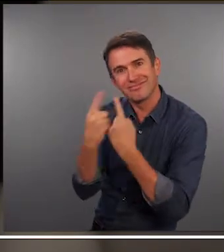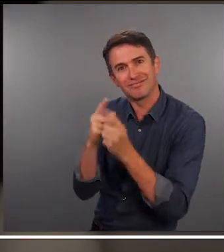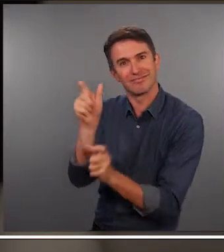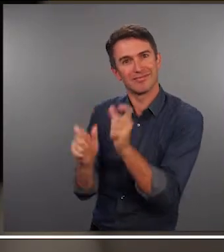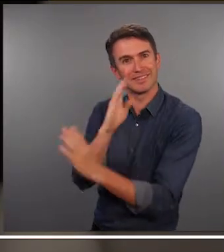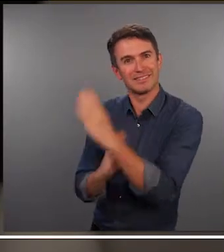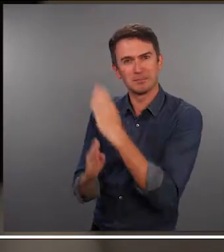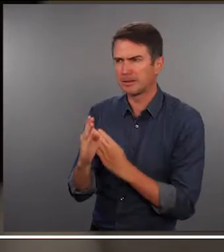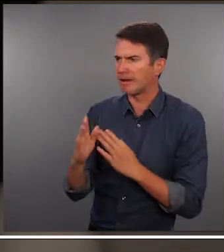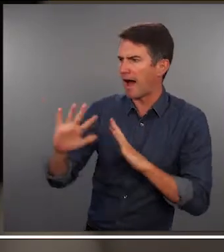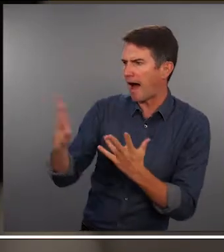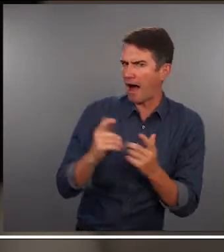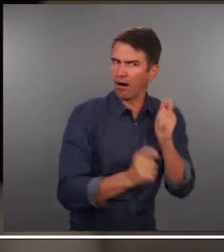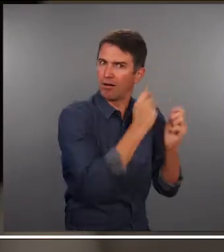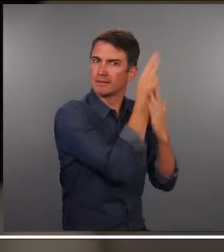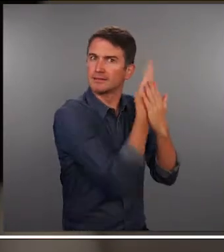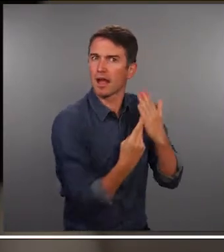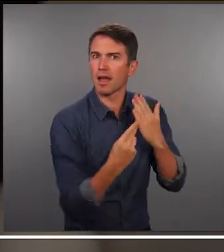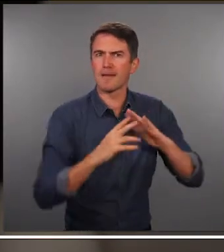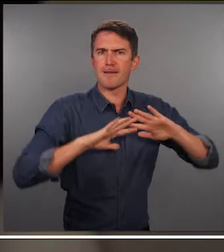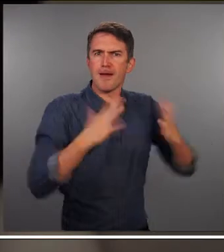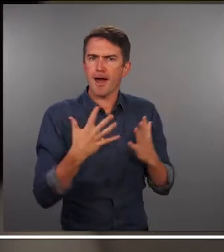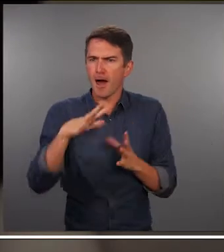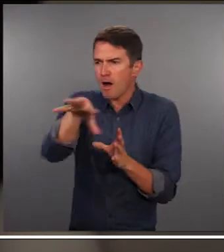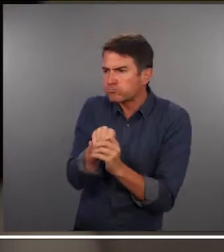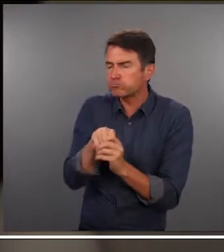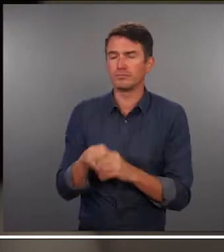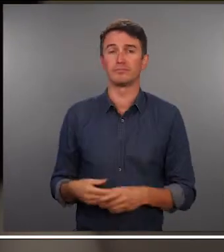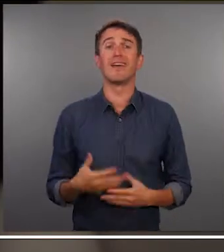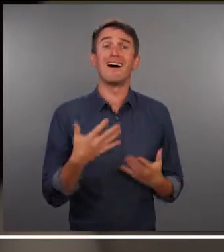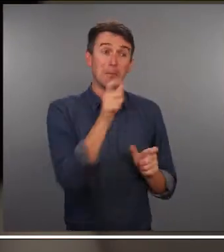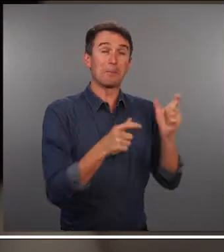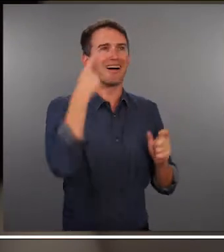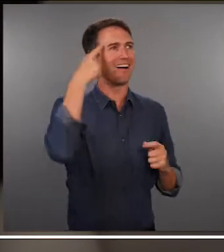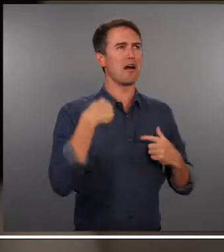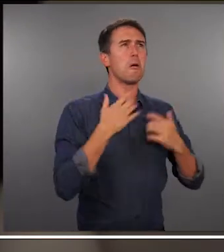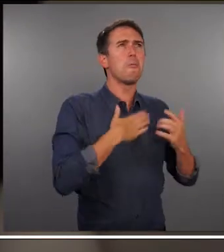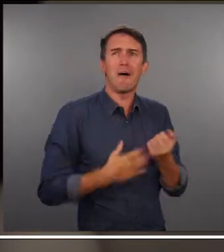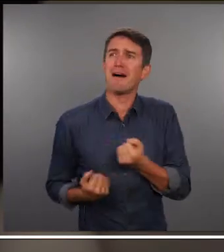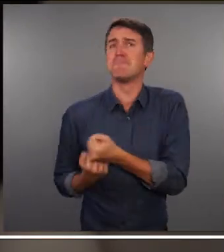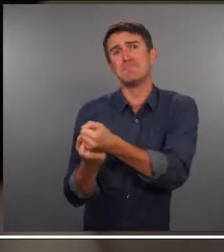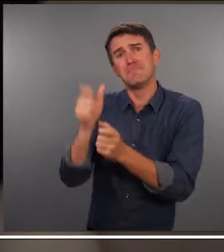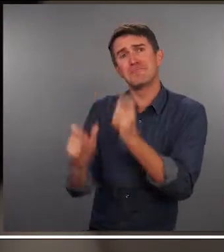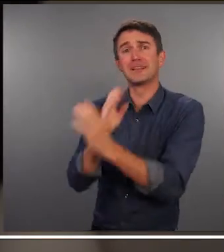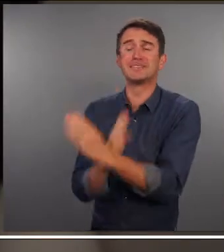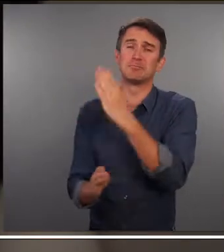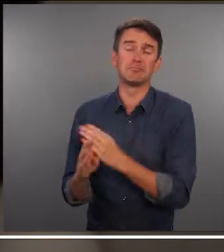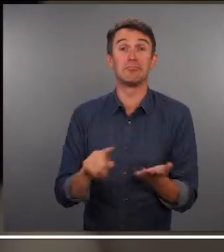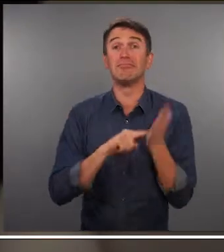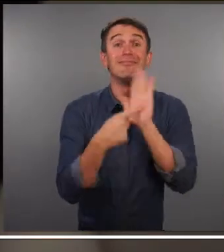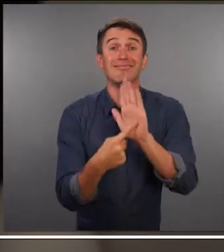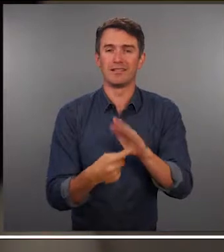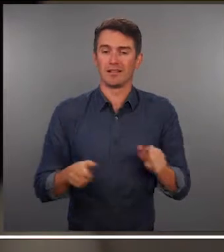in the design process because a lot of people have good intentions and they think that oh, we'll just build a ramp, for example